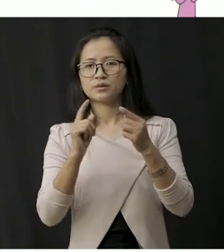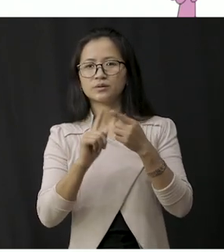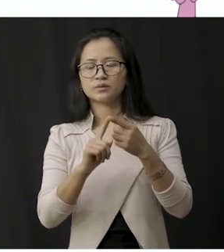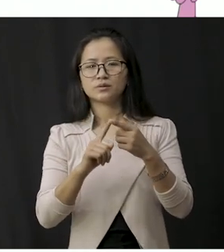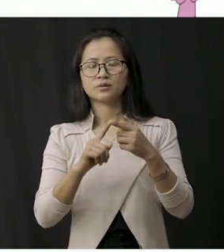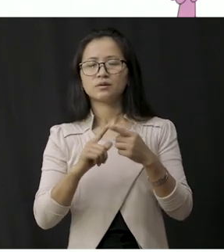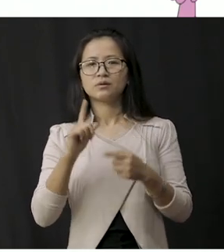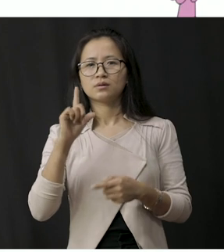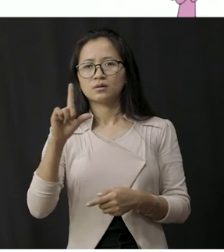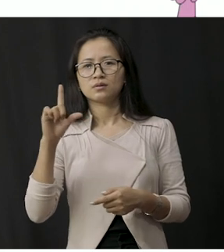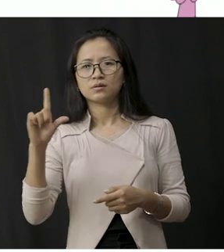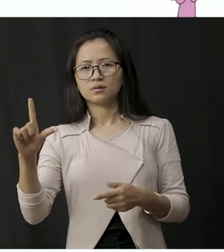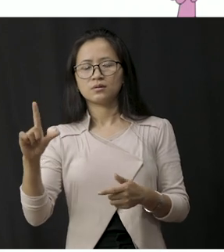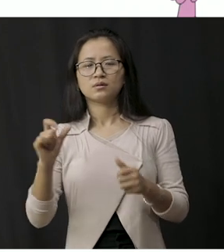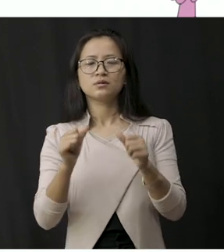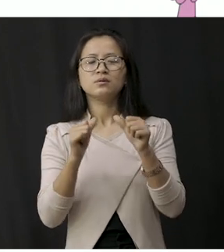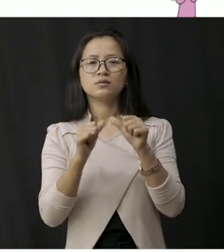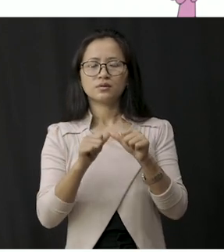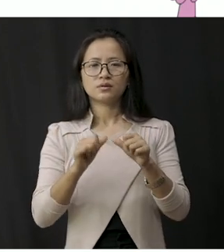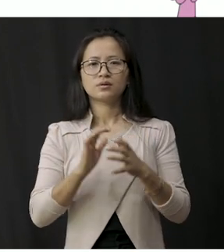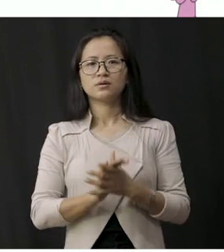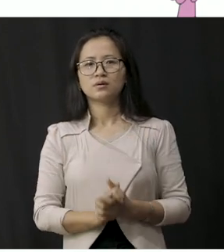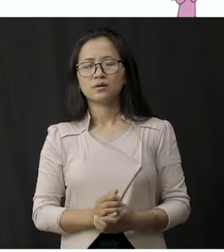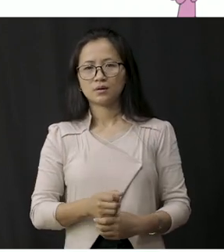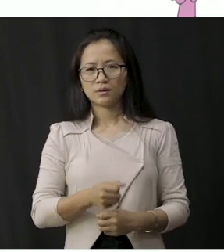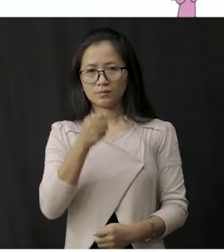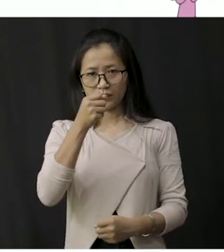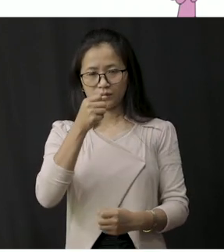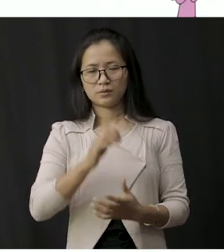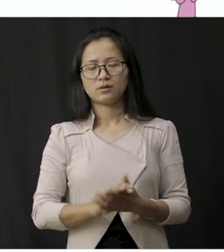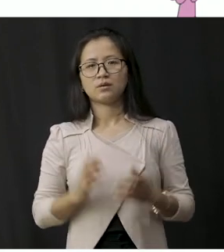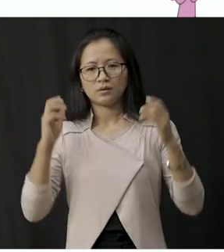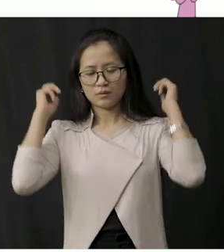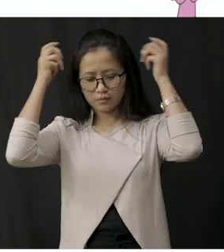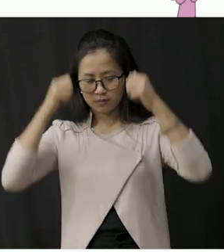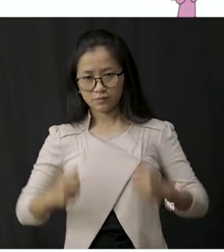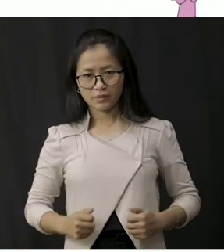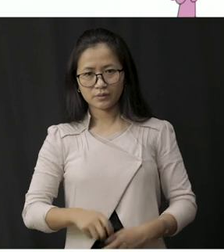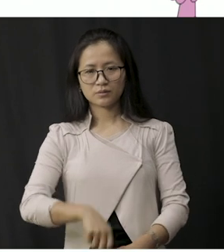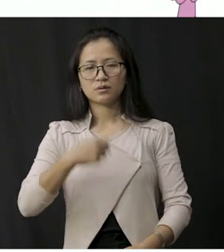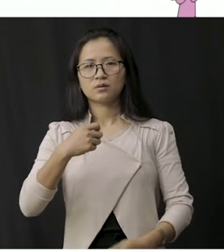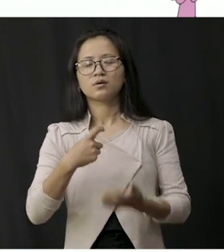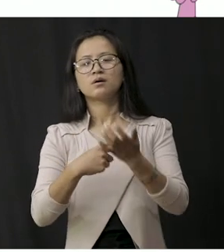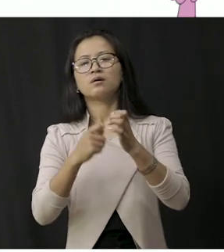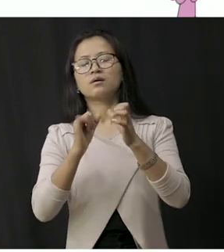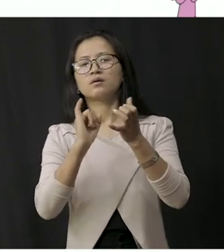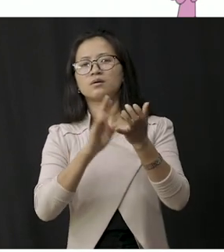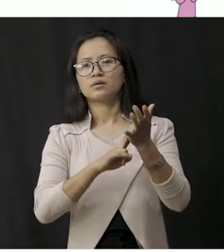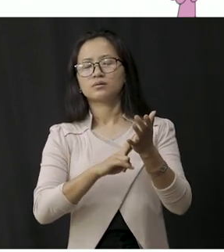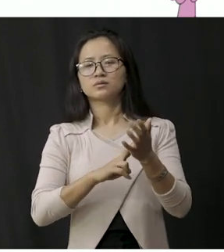e l l a raincoats r a i